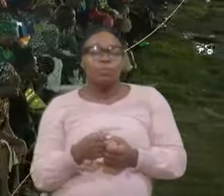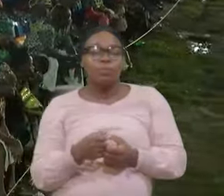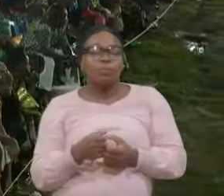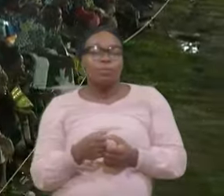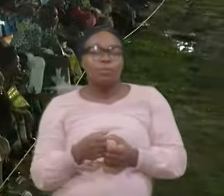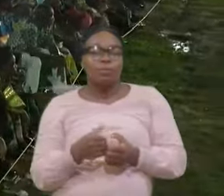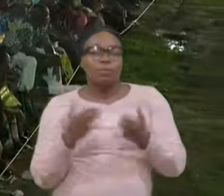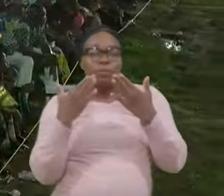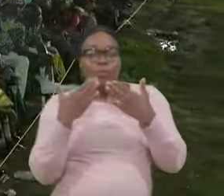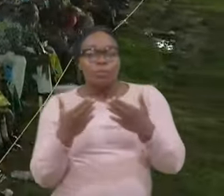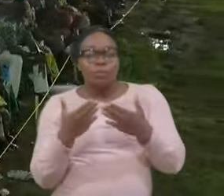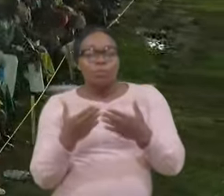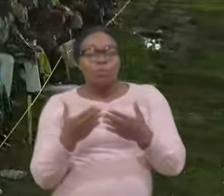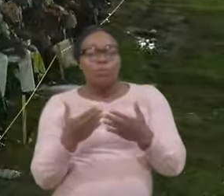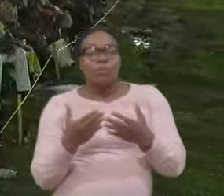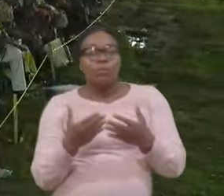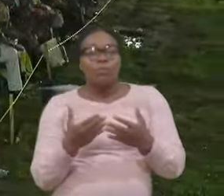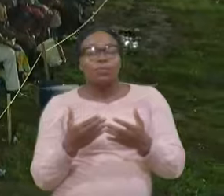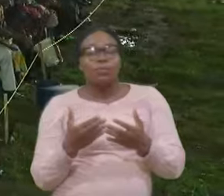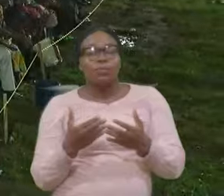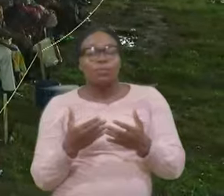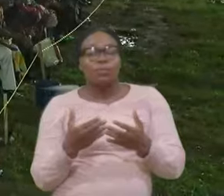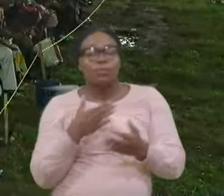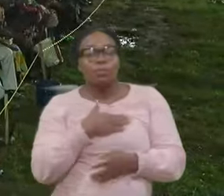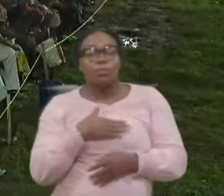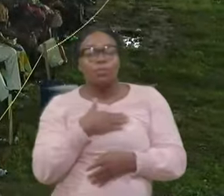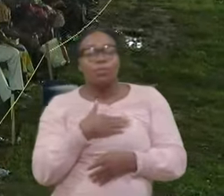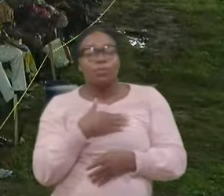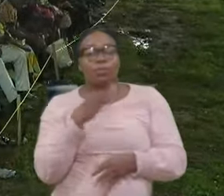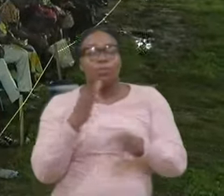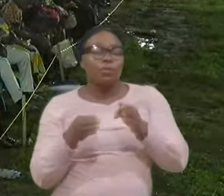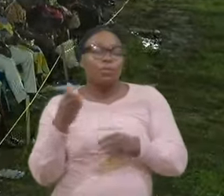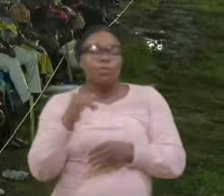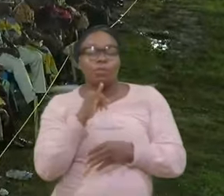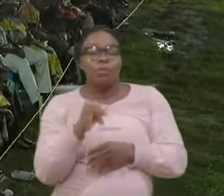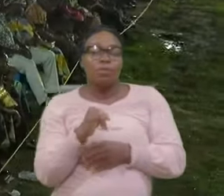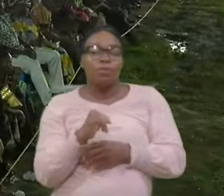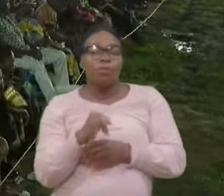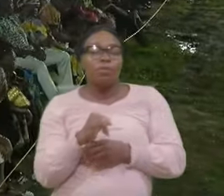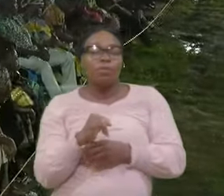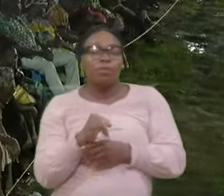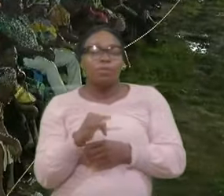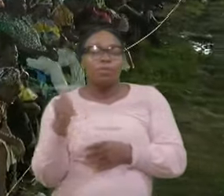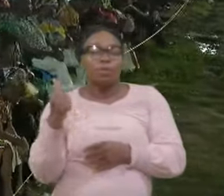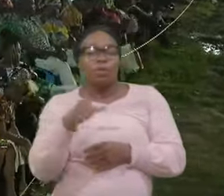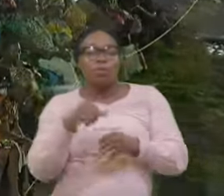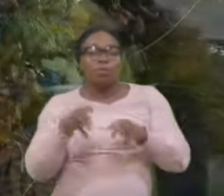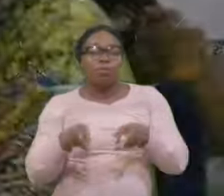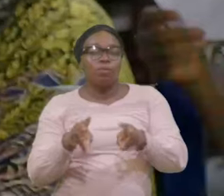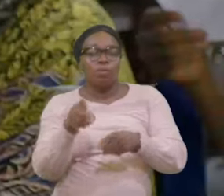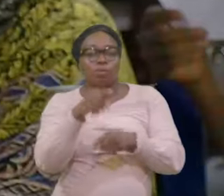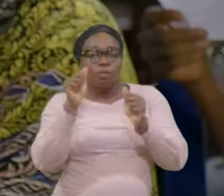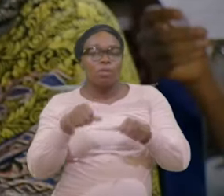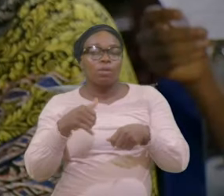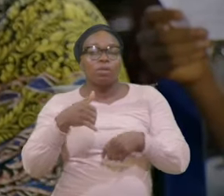Thank You Please If There's Anywhere You Can See Come To The Front Because We Can See Very